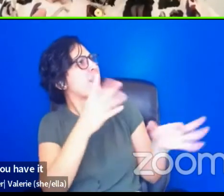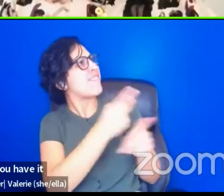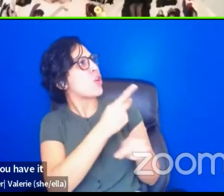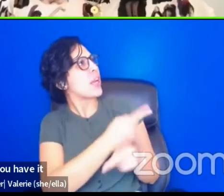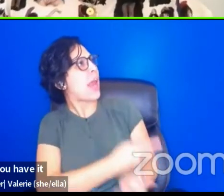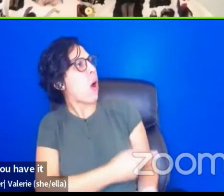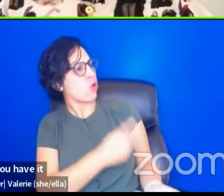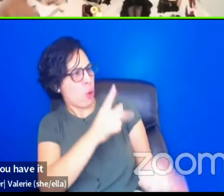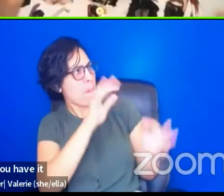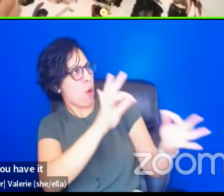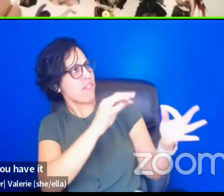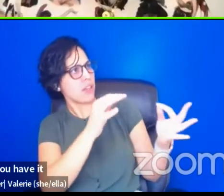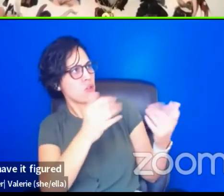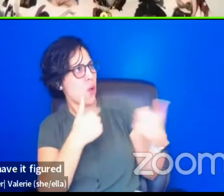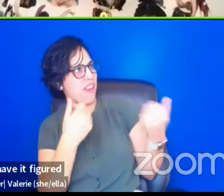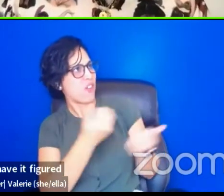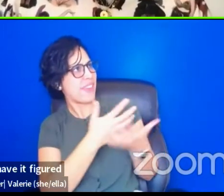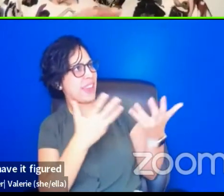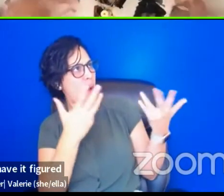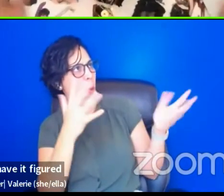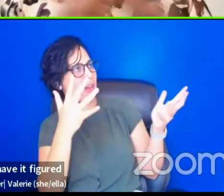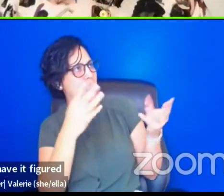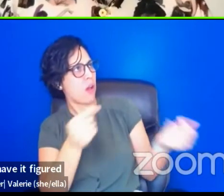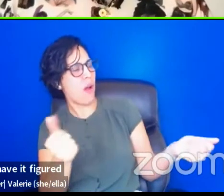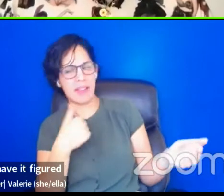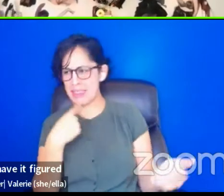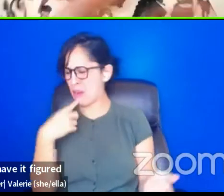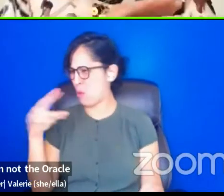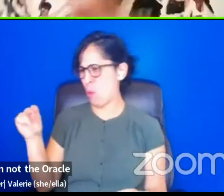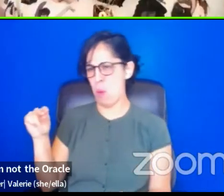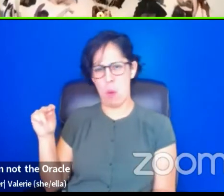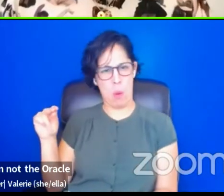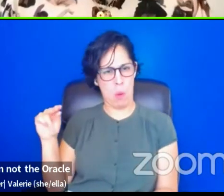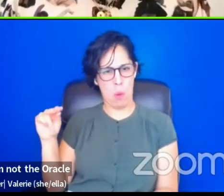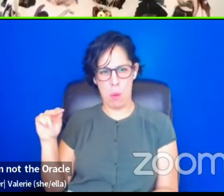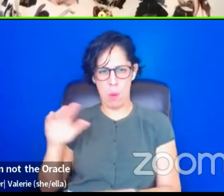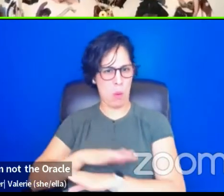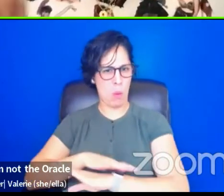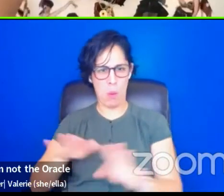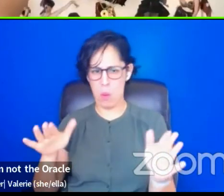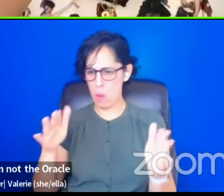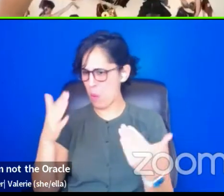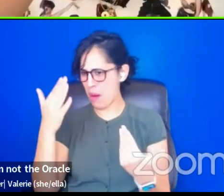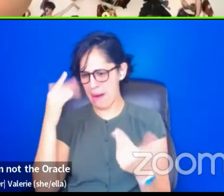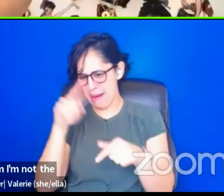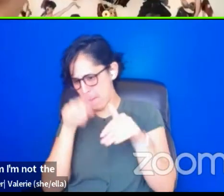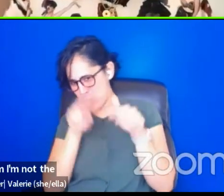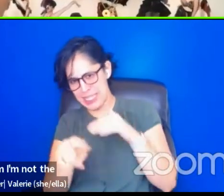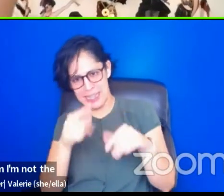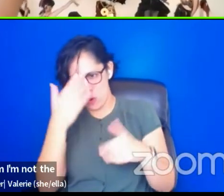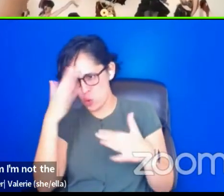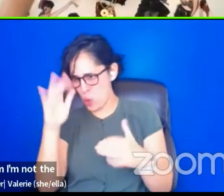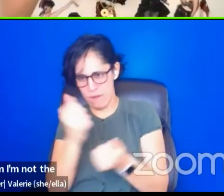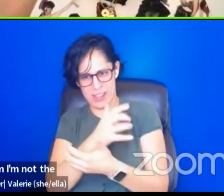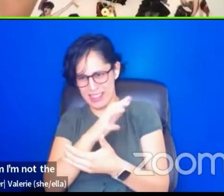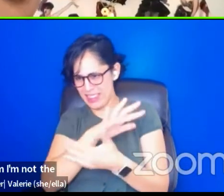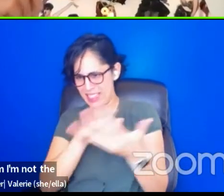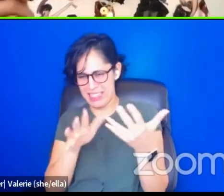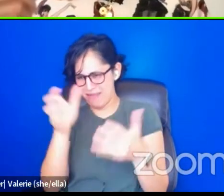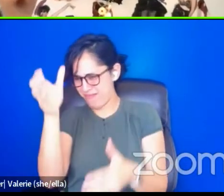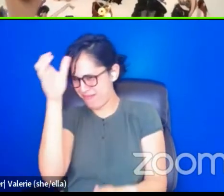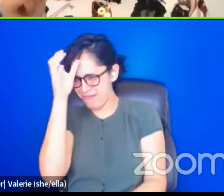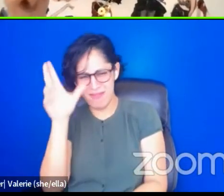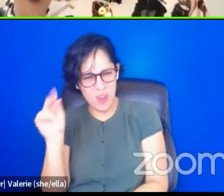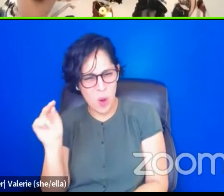you know, I, I often tell them I'm not the Oracle. No, I have decided